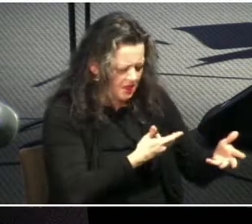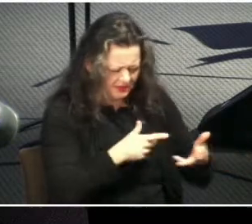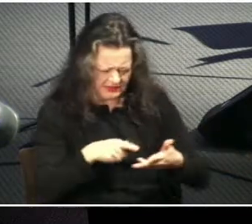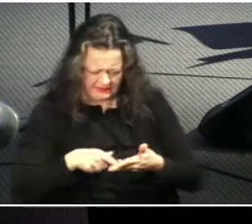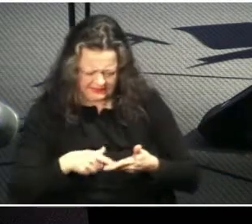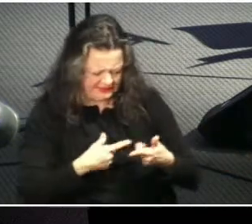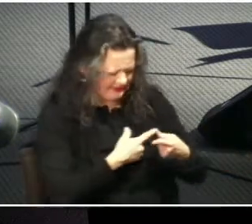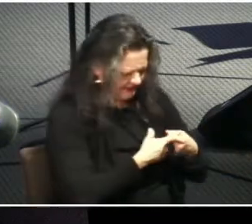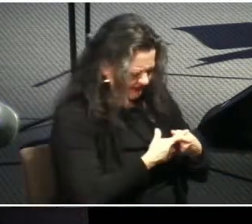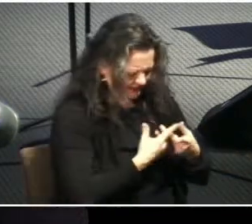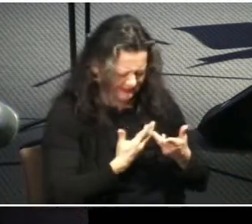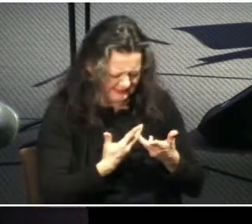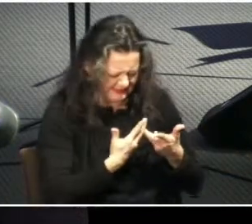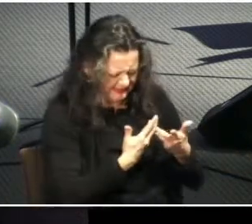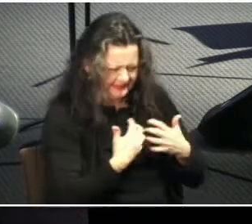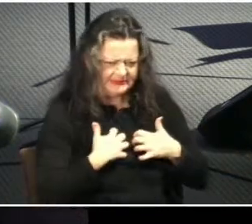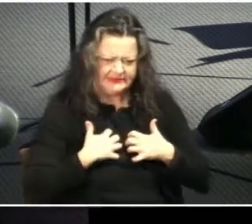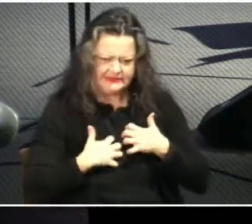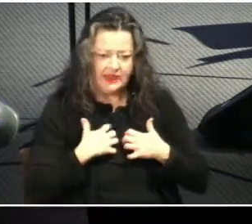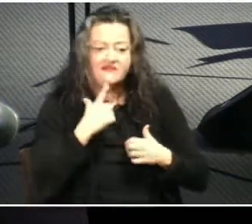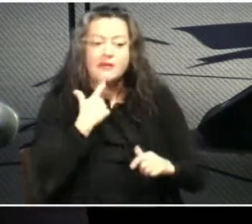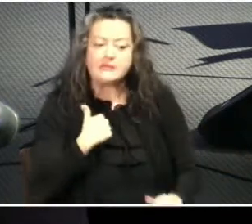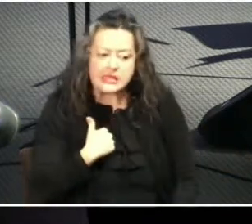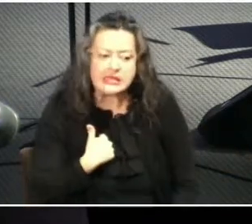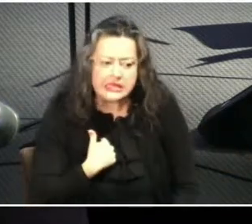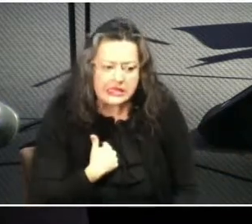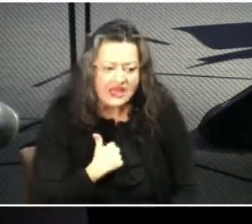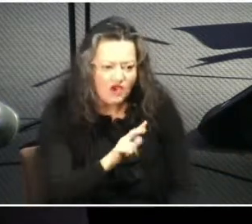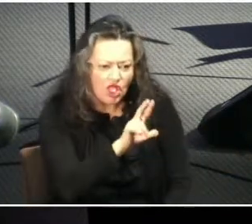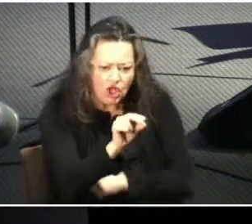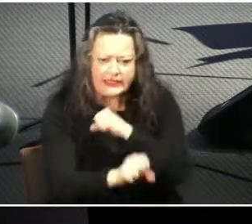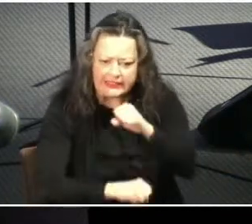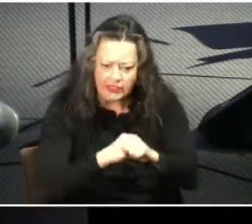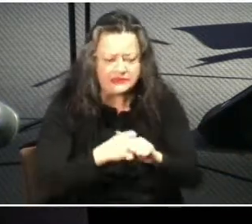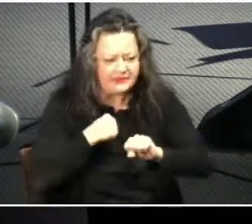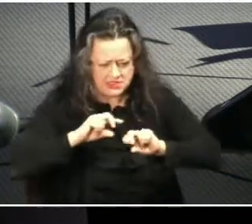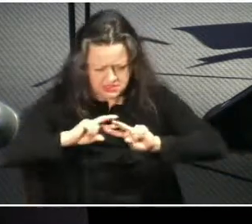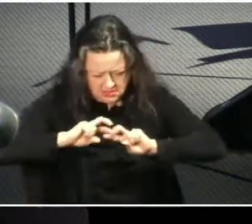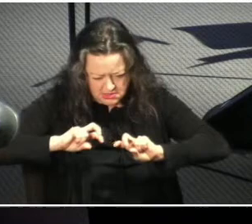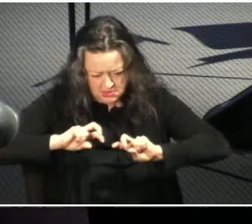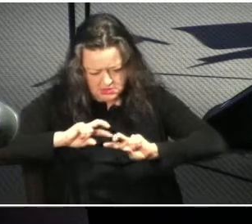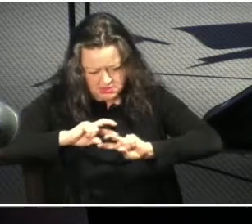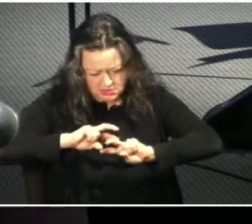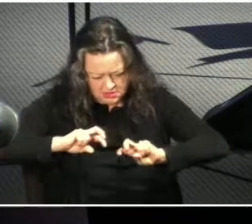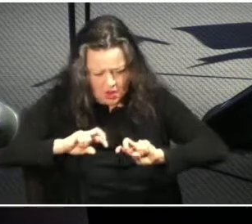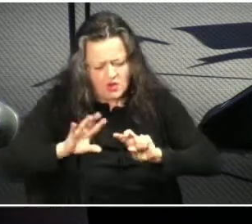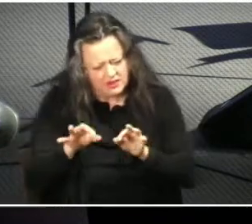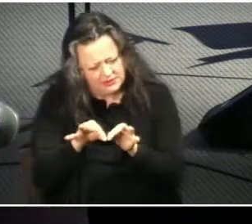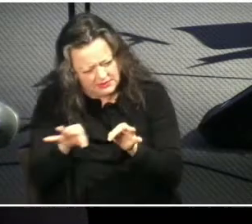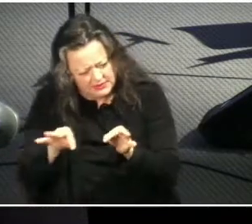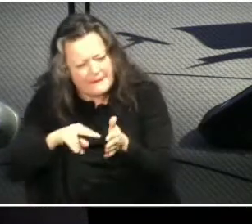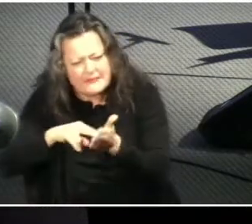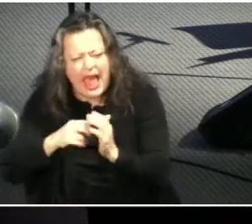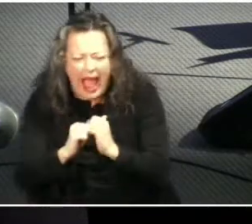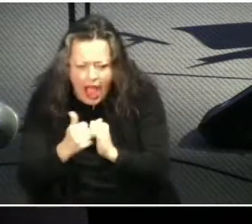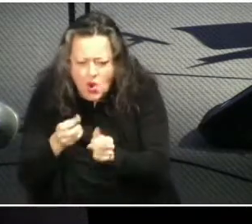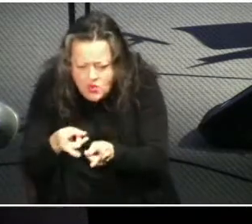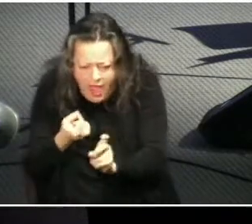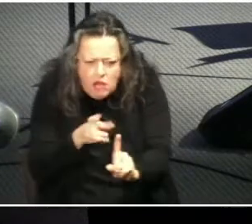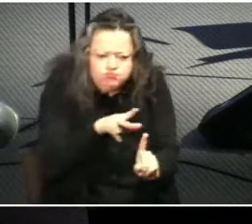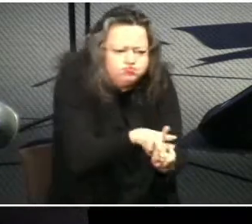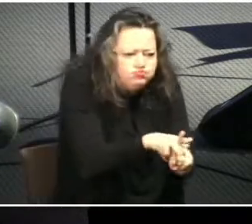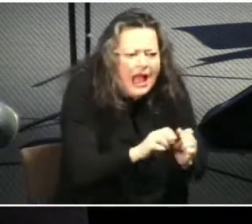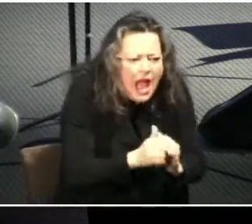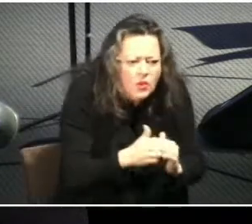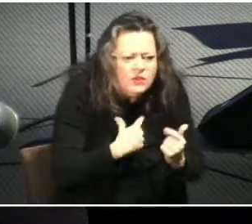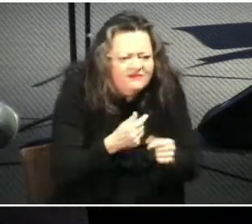since then of trying to figure out what this verse means in practice and we come to it